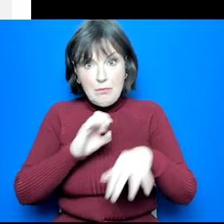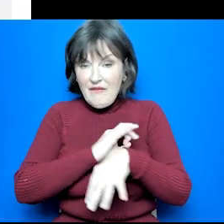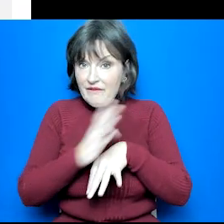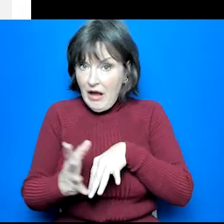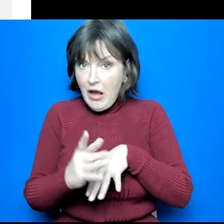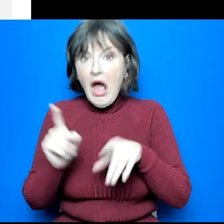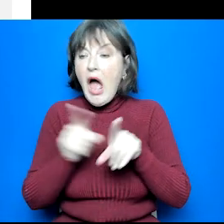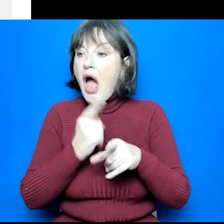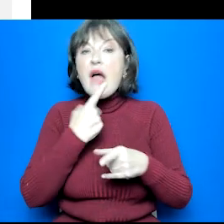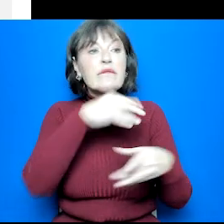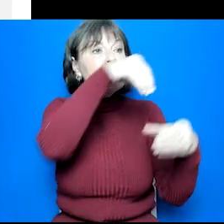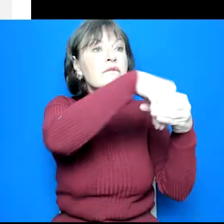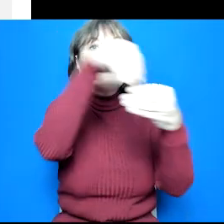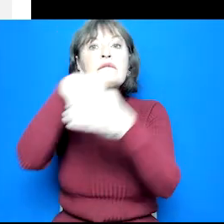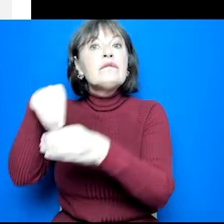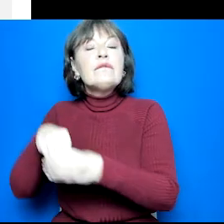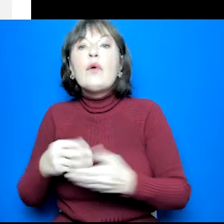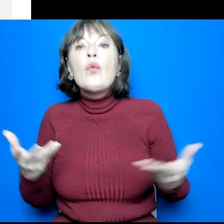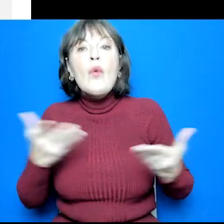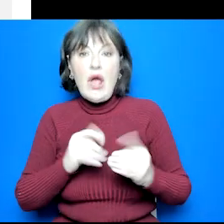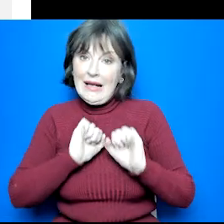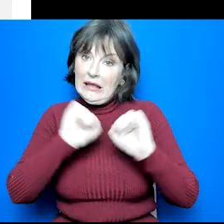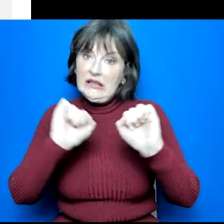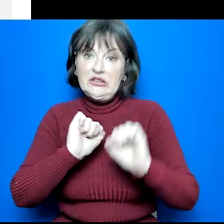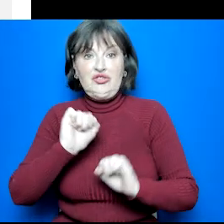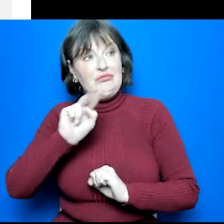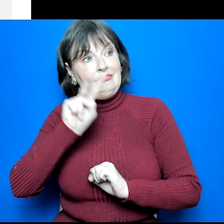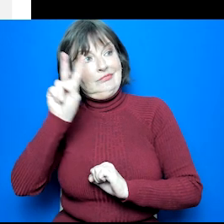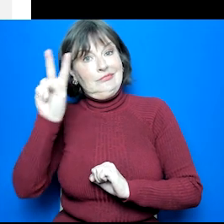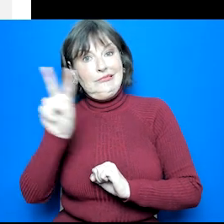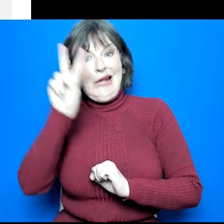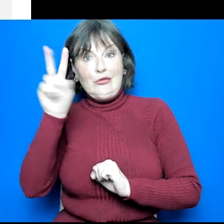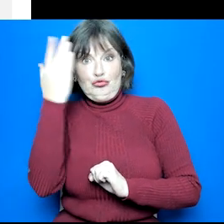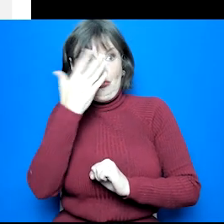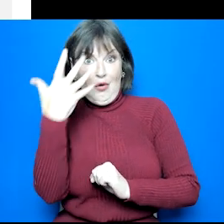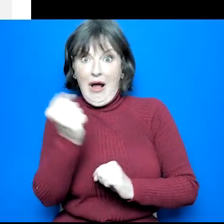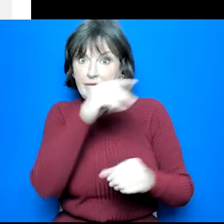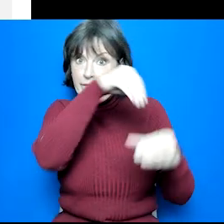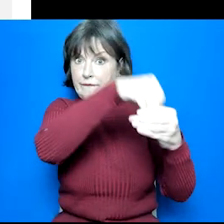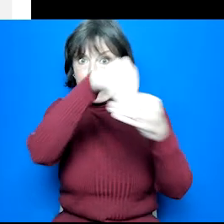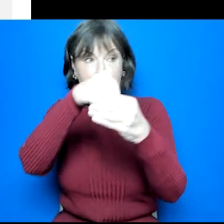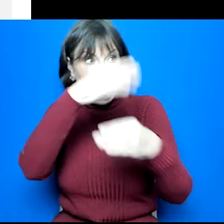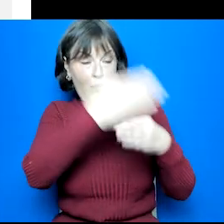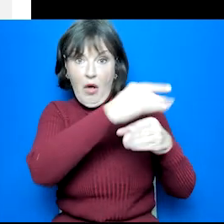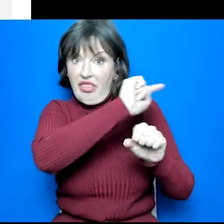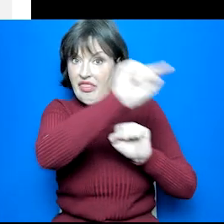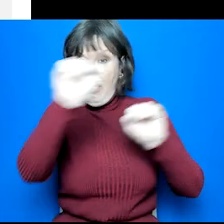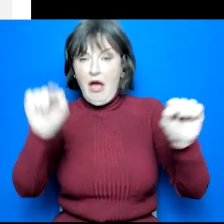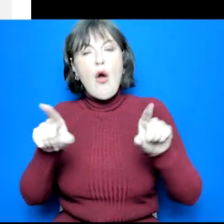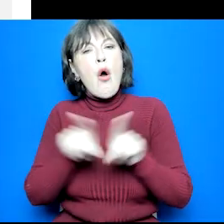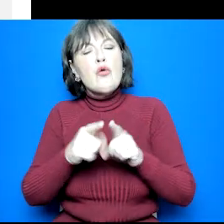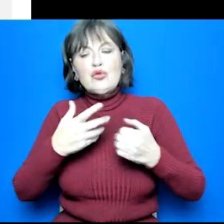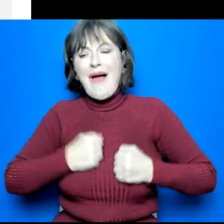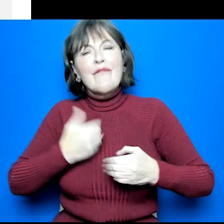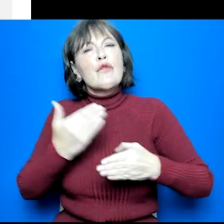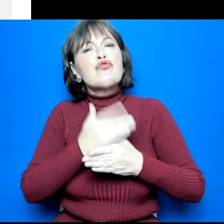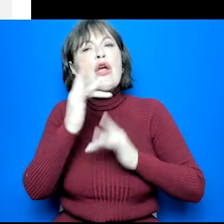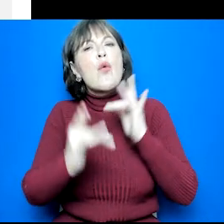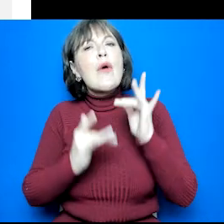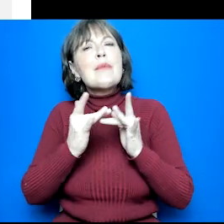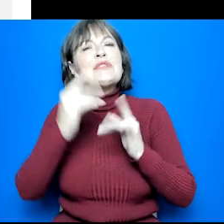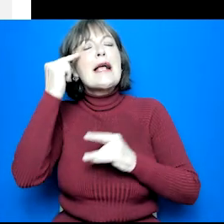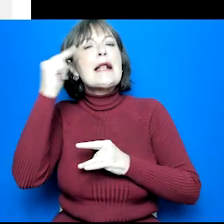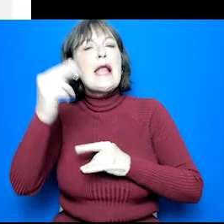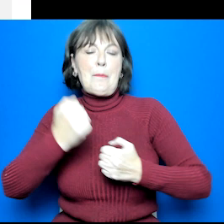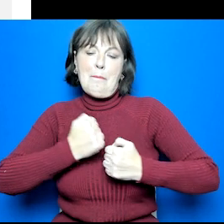as well as we also have a network of SDS centres, a free phone helpline, and our careers website, My World of Work. We'll give you